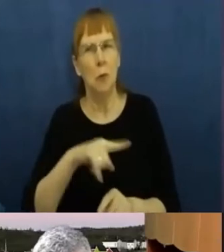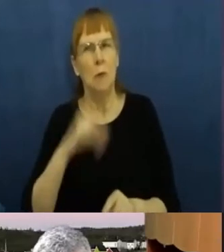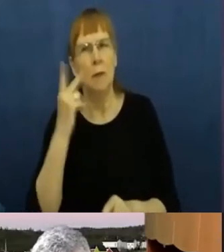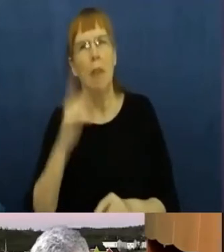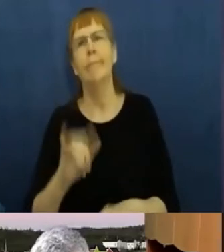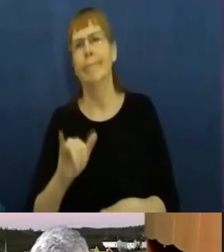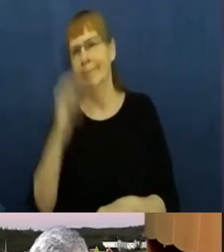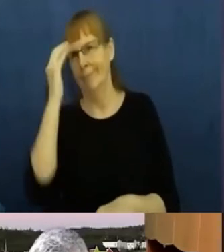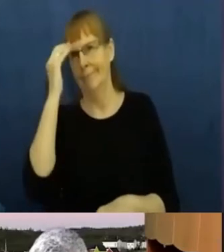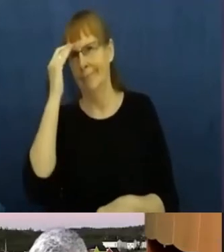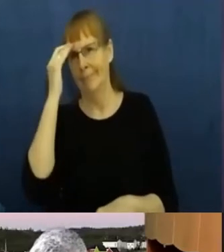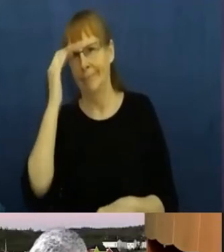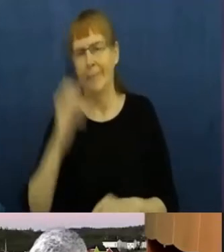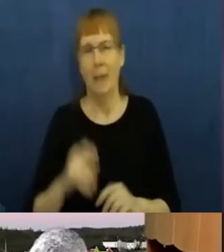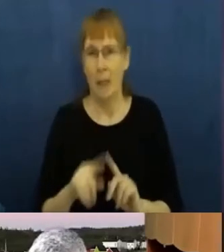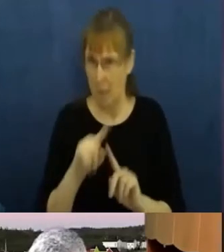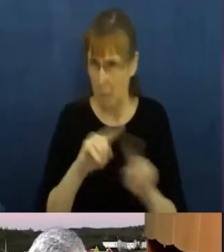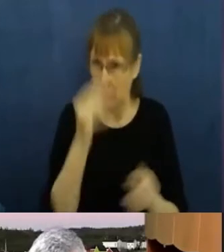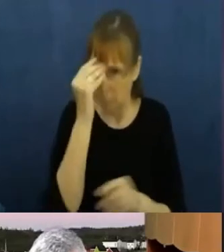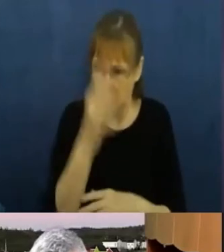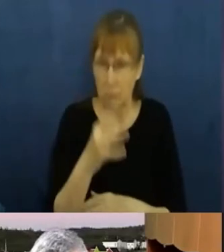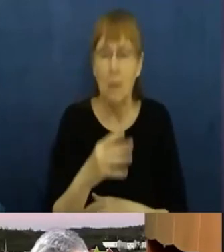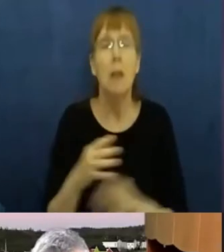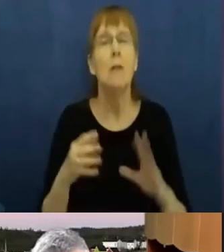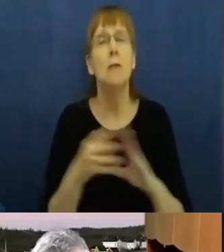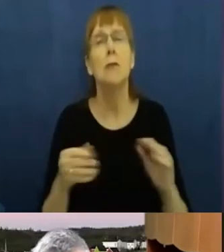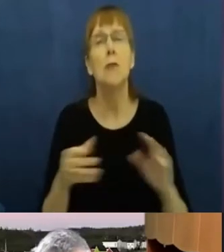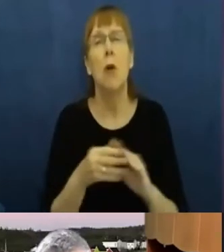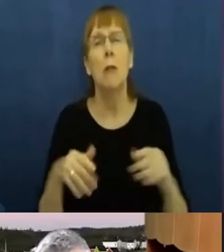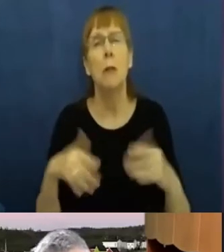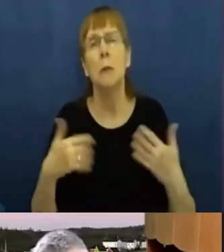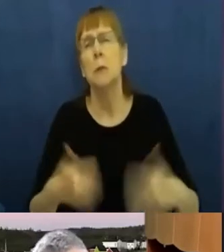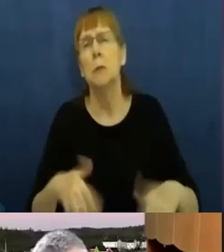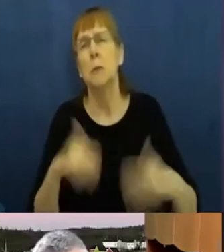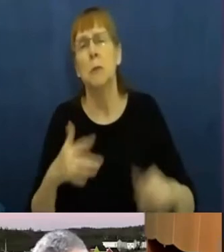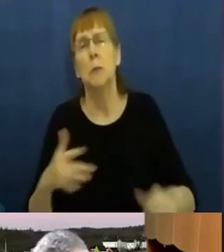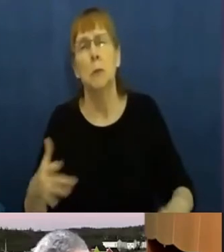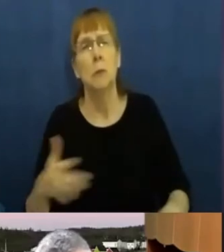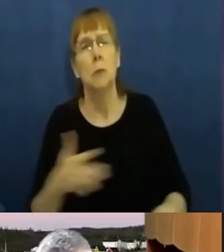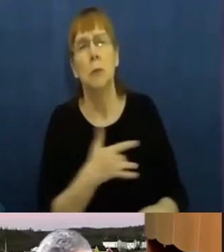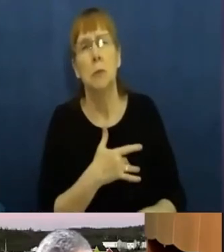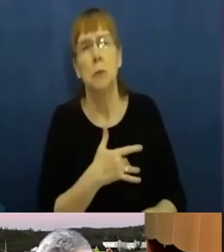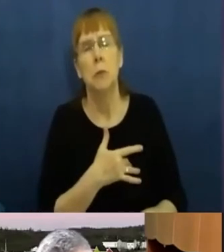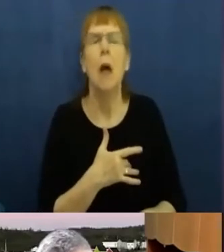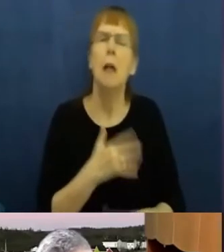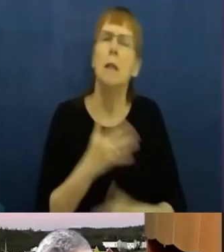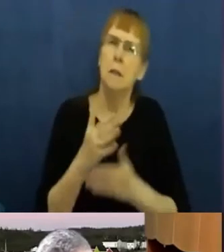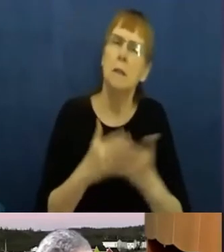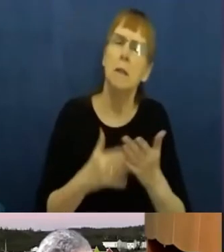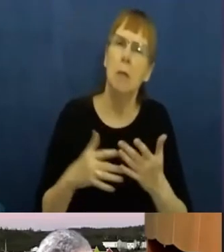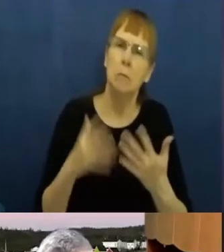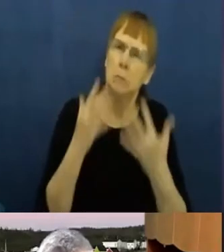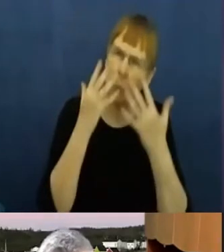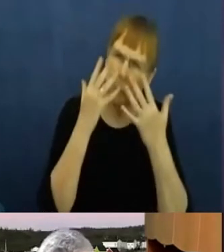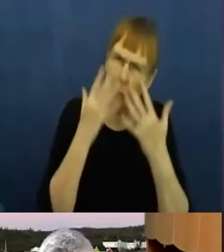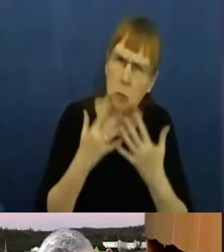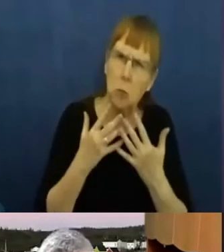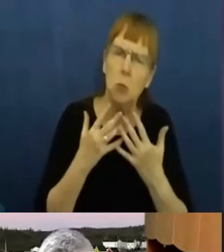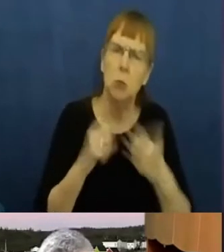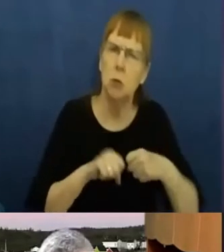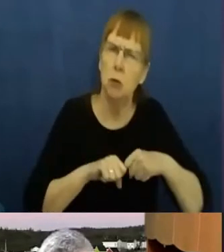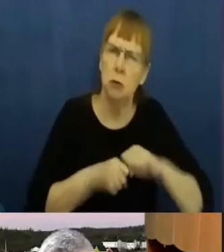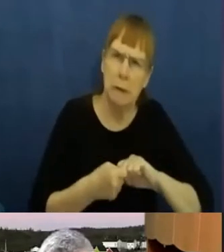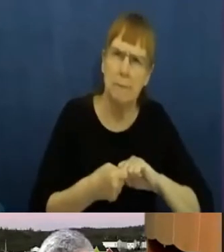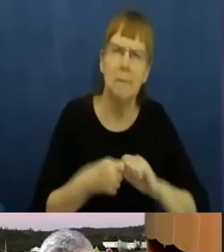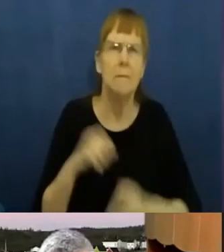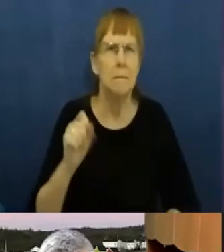I've heard are absolutely poignant. Some of them are full of grief, of course. And in many ways, it